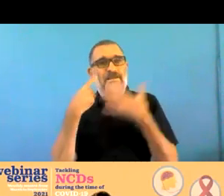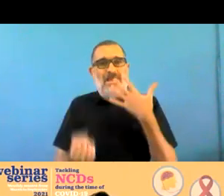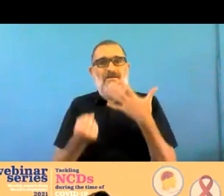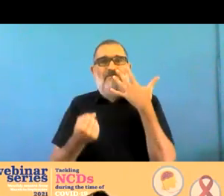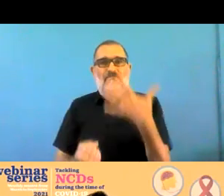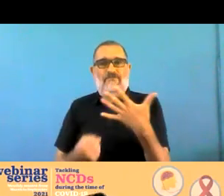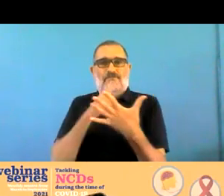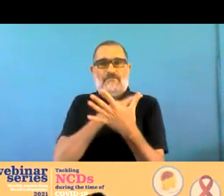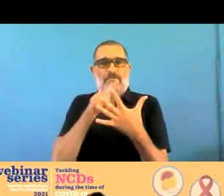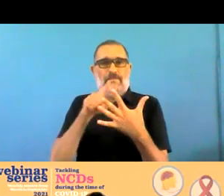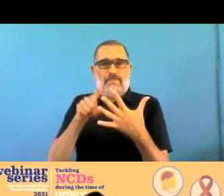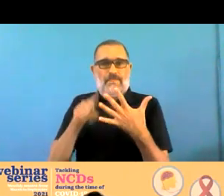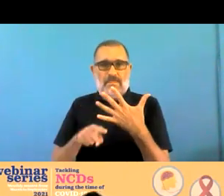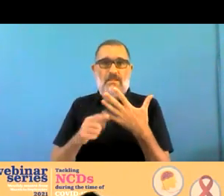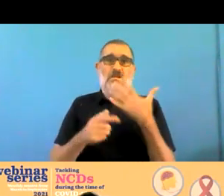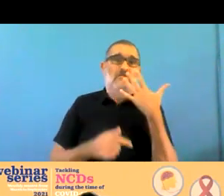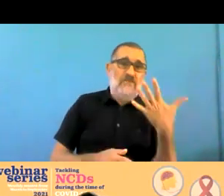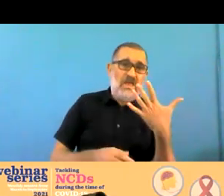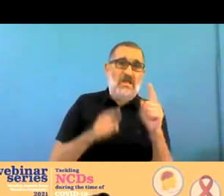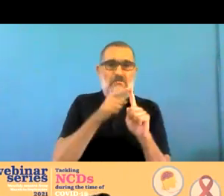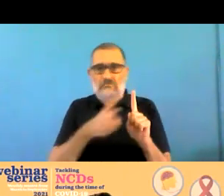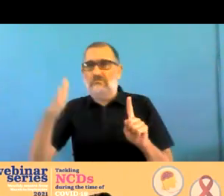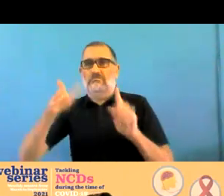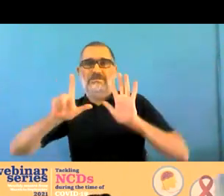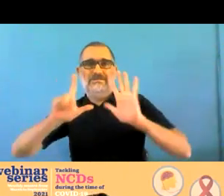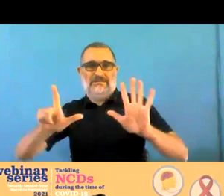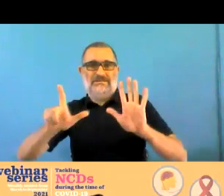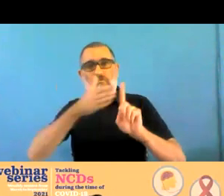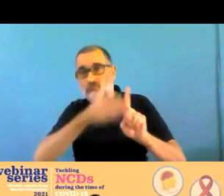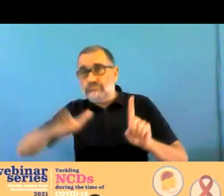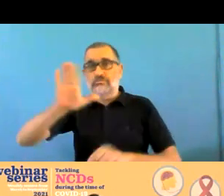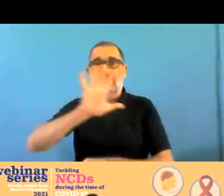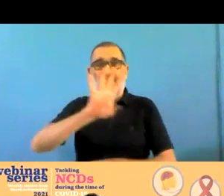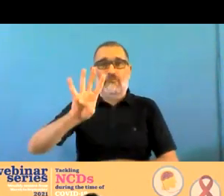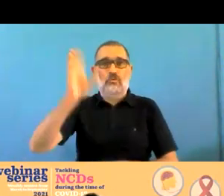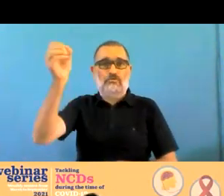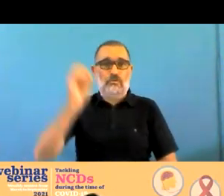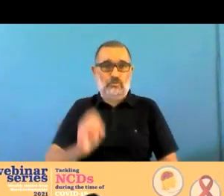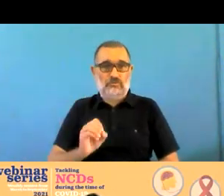so it depends on where the measuring measurements have started